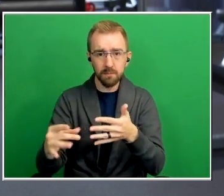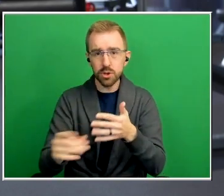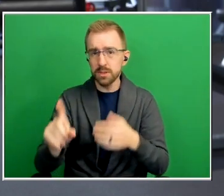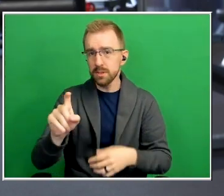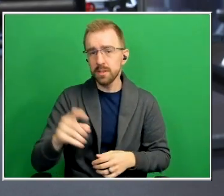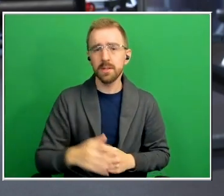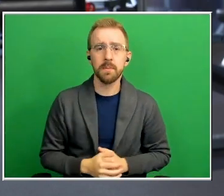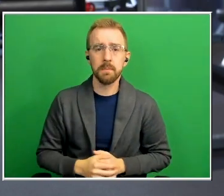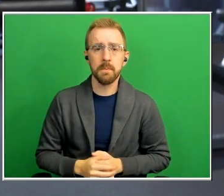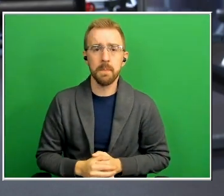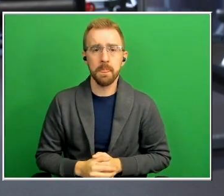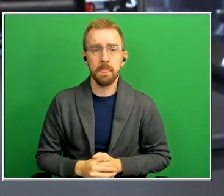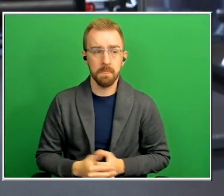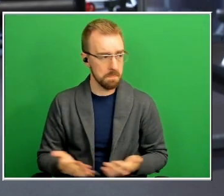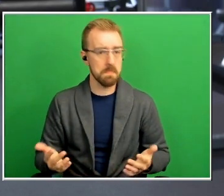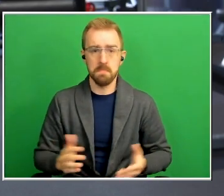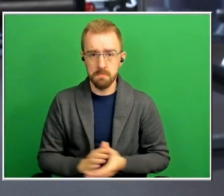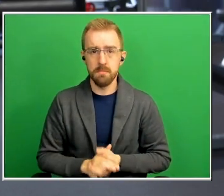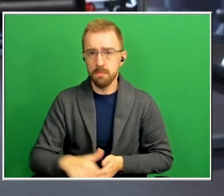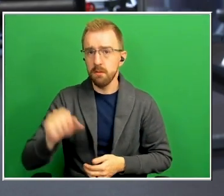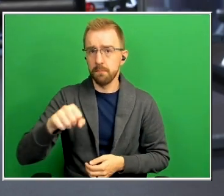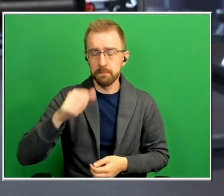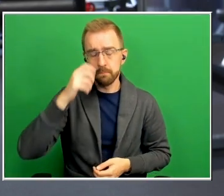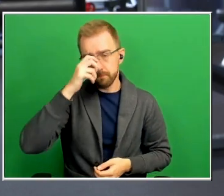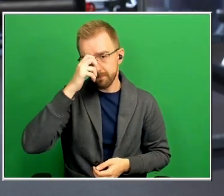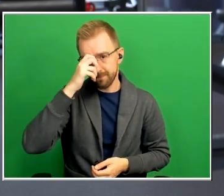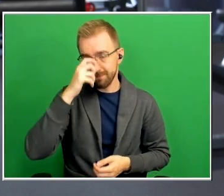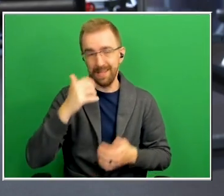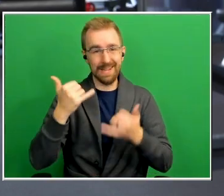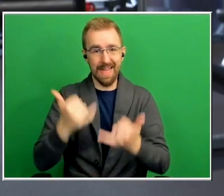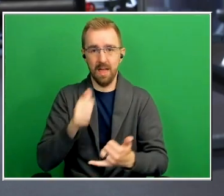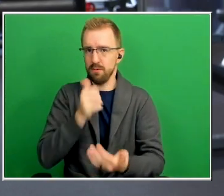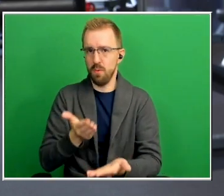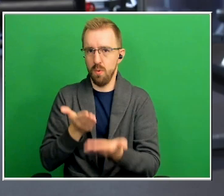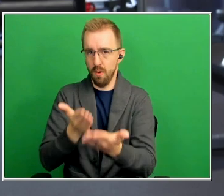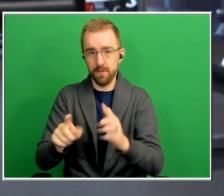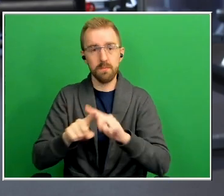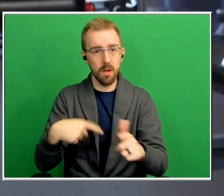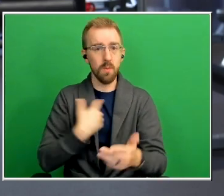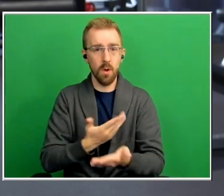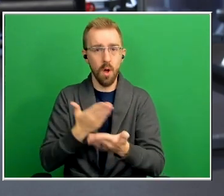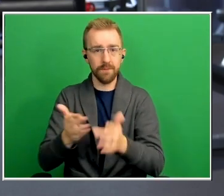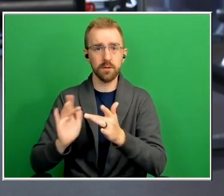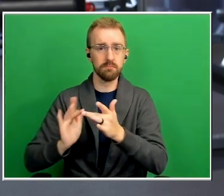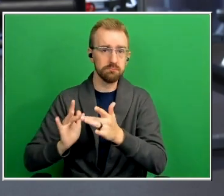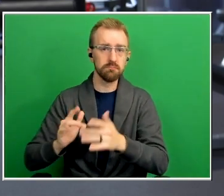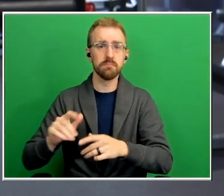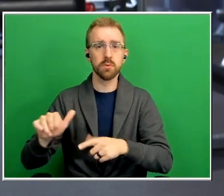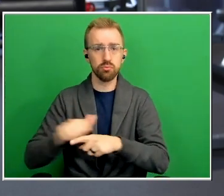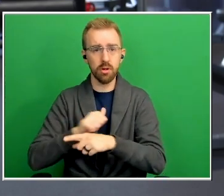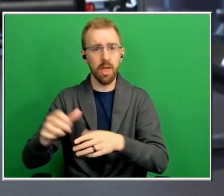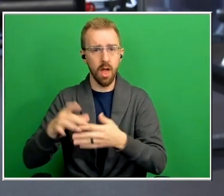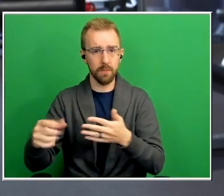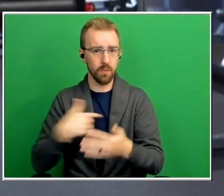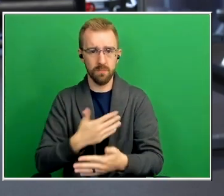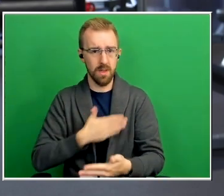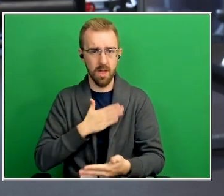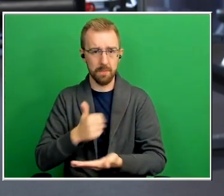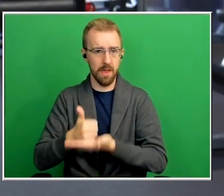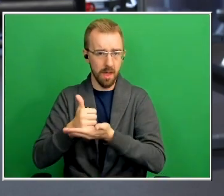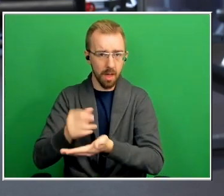absolutely yeah so we don't offer that right now but we do offer virtual training options so we would be happy to help you out if you aren't able to come